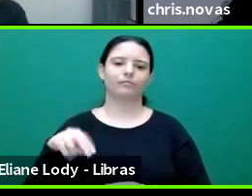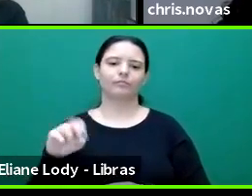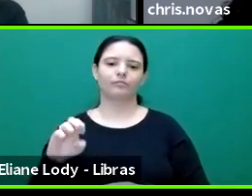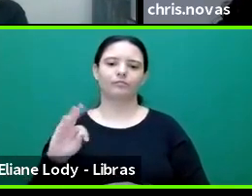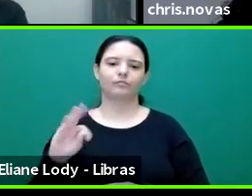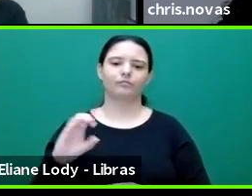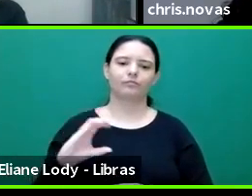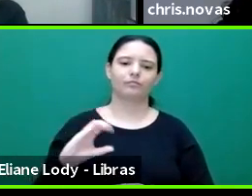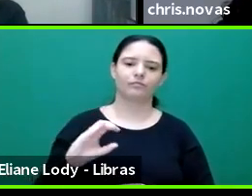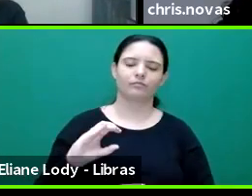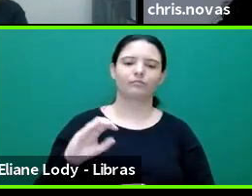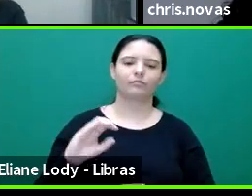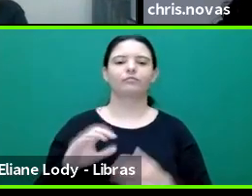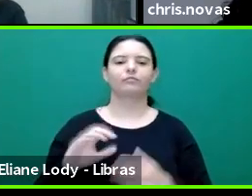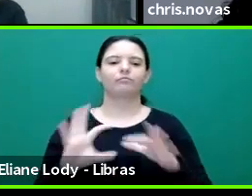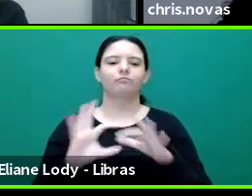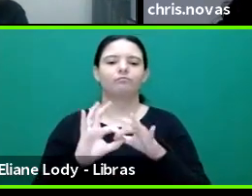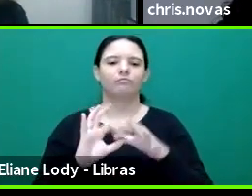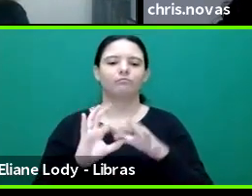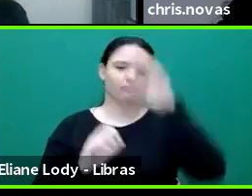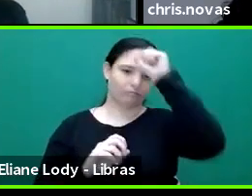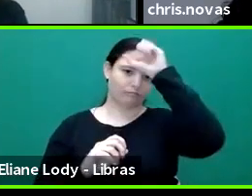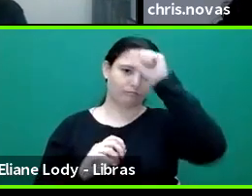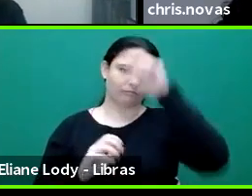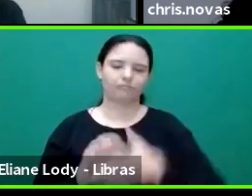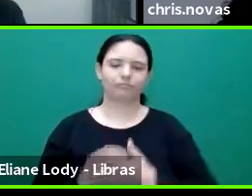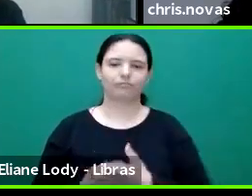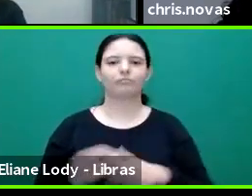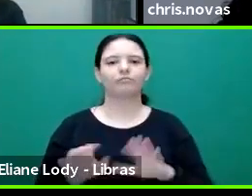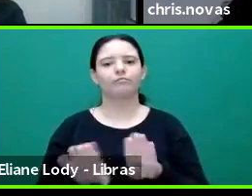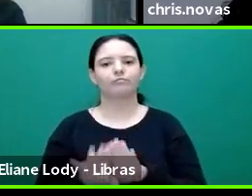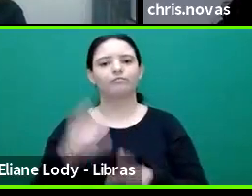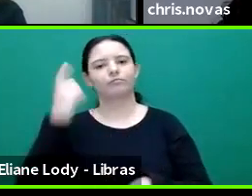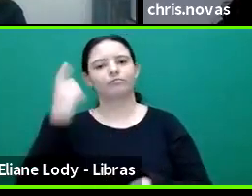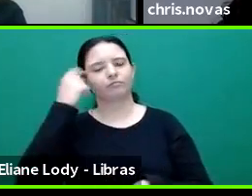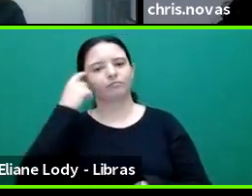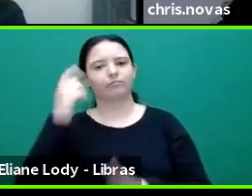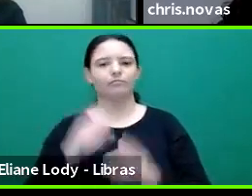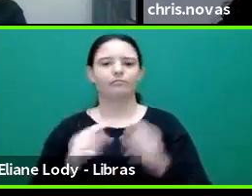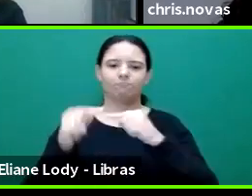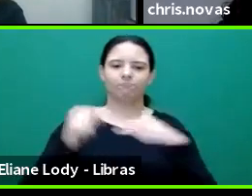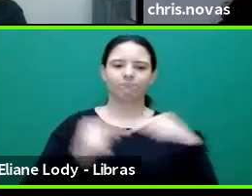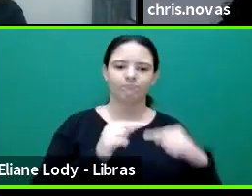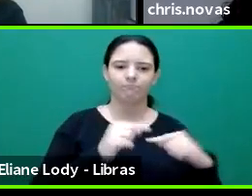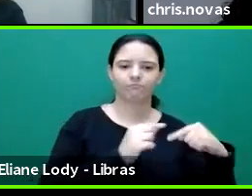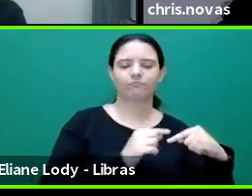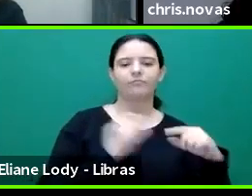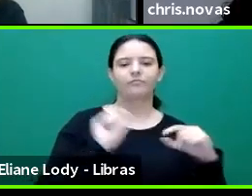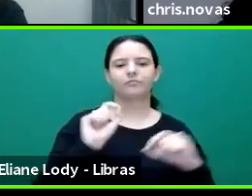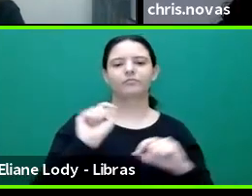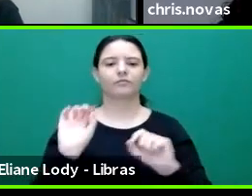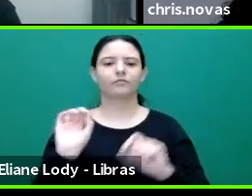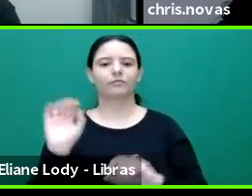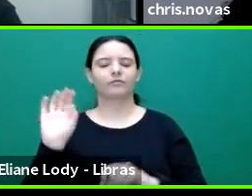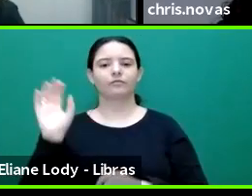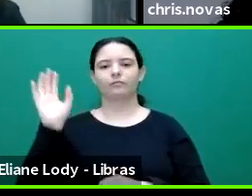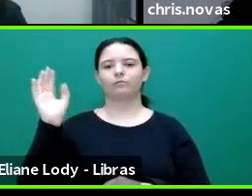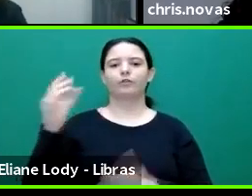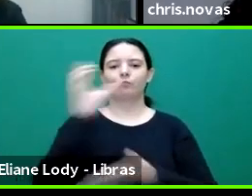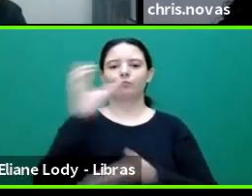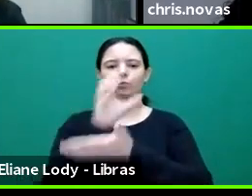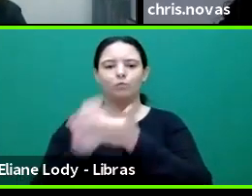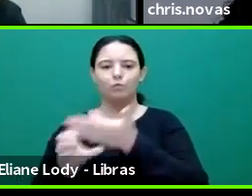perspective that, you know, what happens is not a transmission of a curriculum to students, but really a co